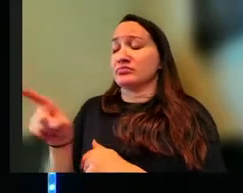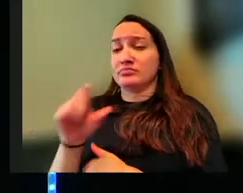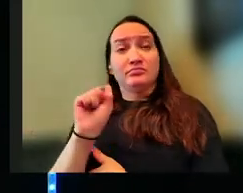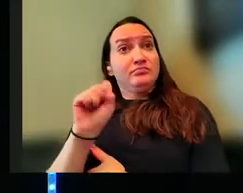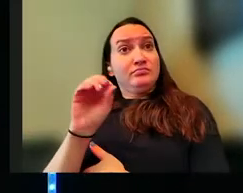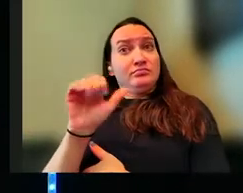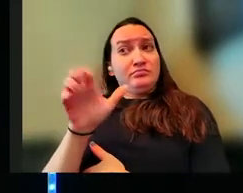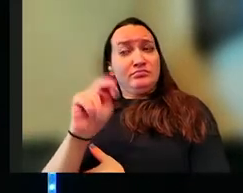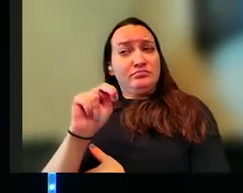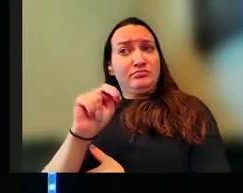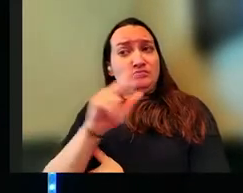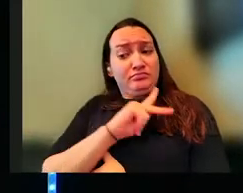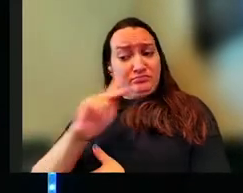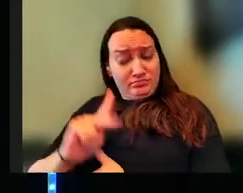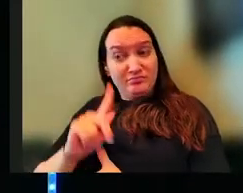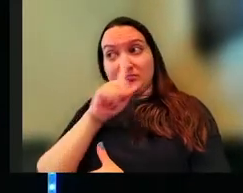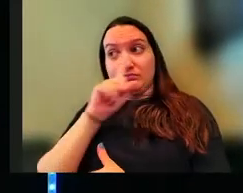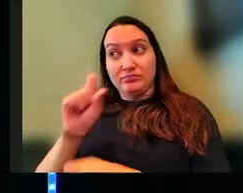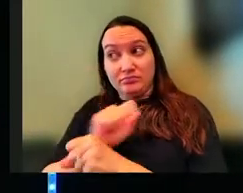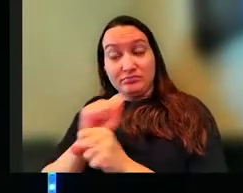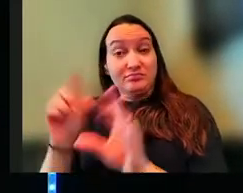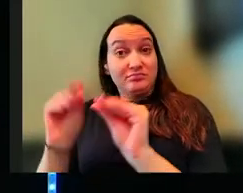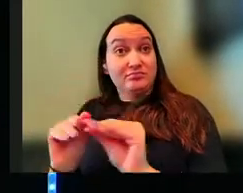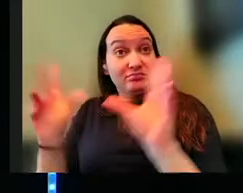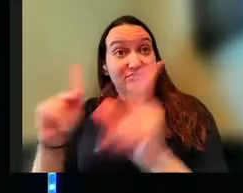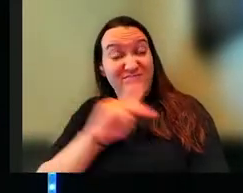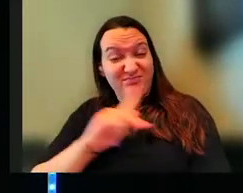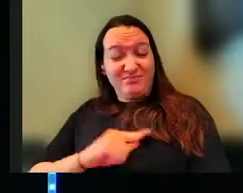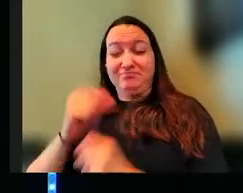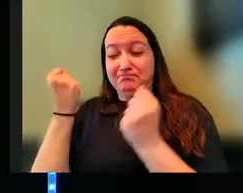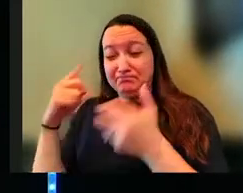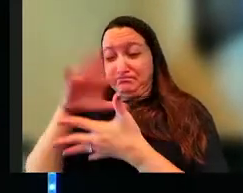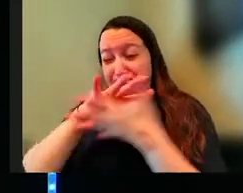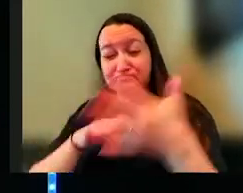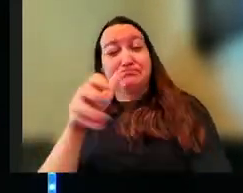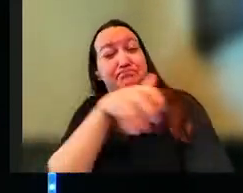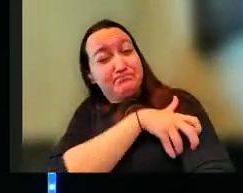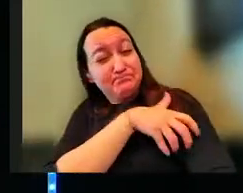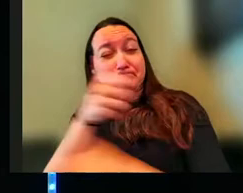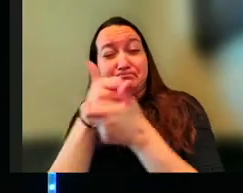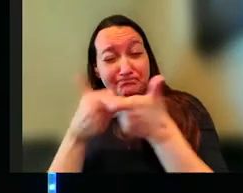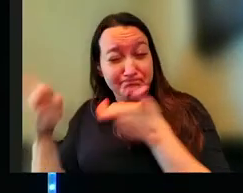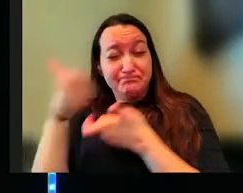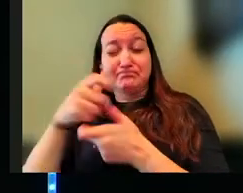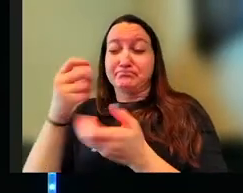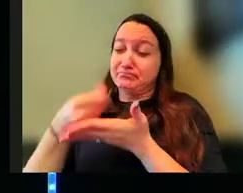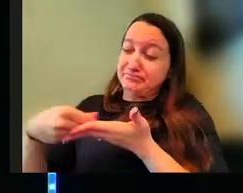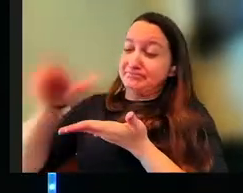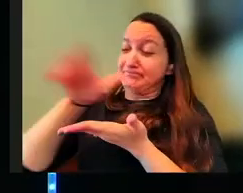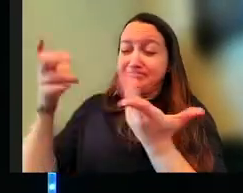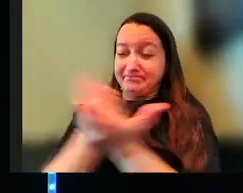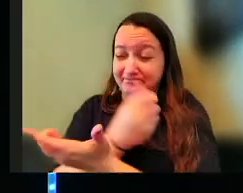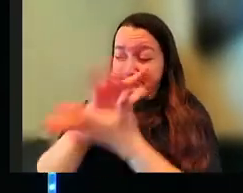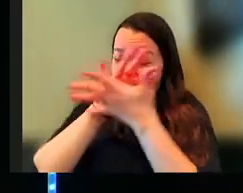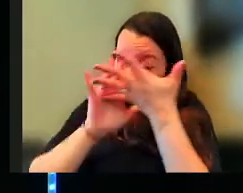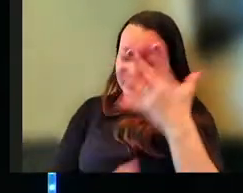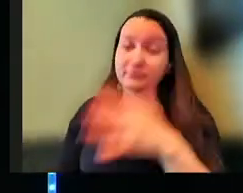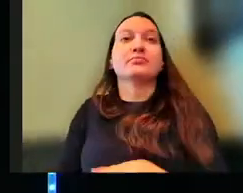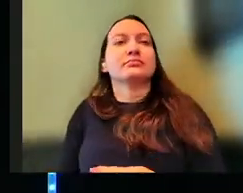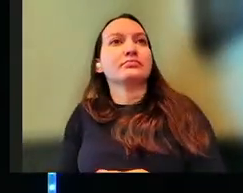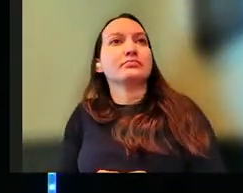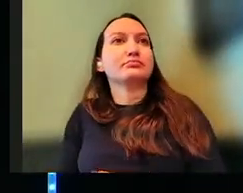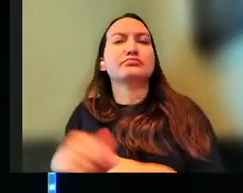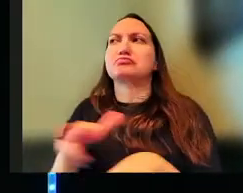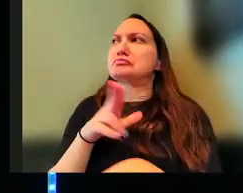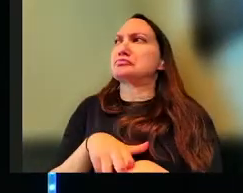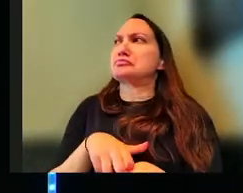and obviously being a king comes with a lot of things, right? Comes with power, comes with authority, comes with riches, all these things. So naturally, a